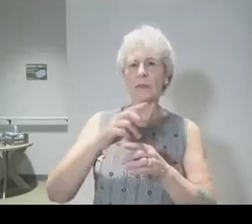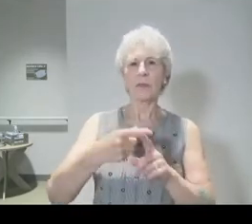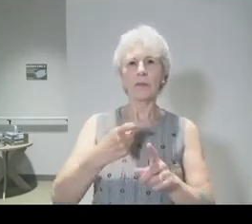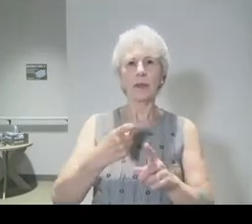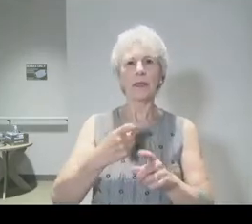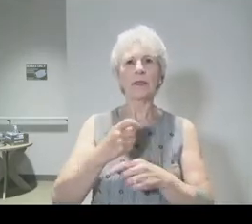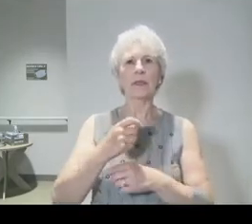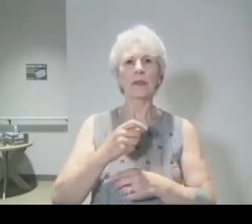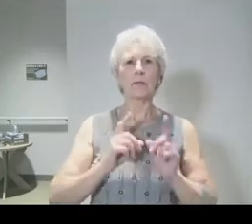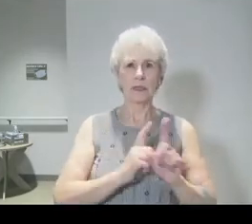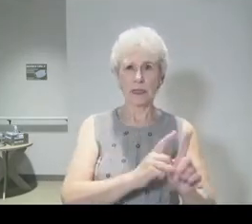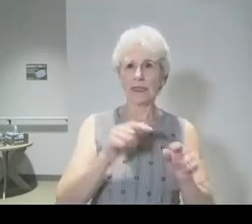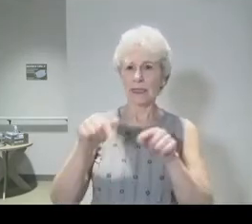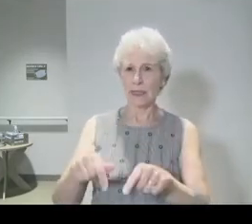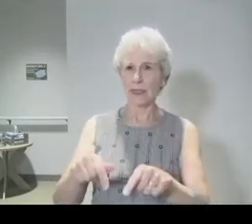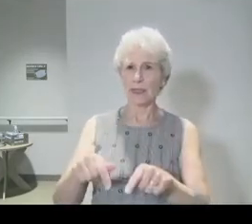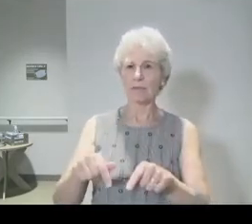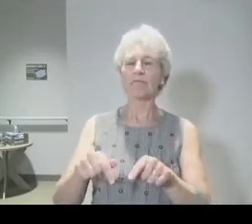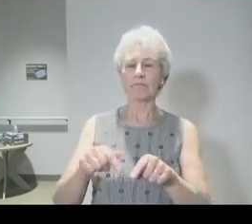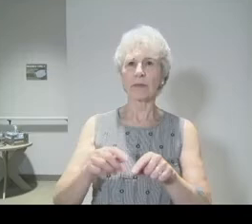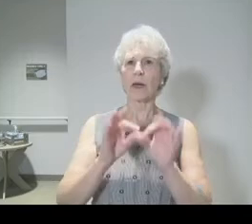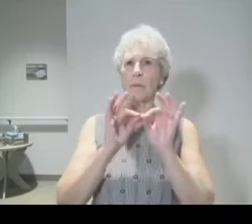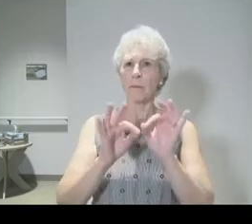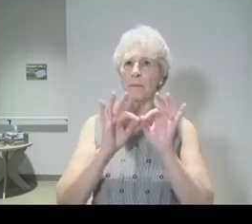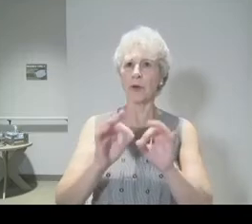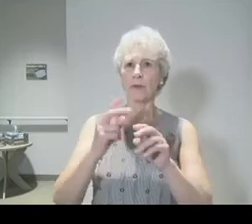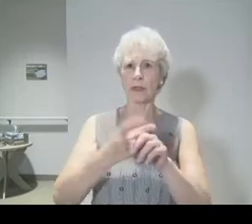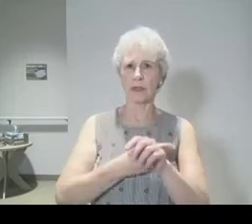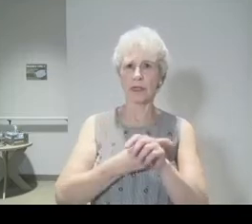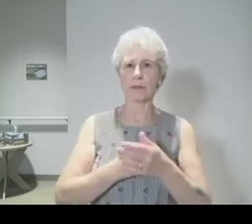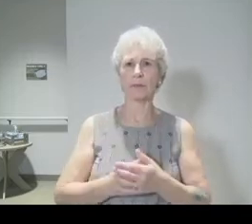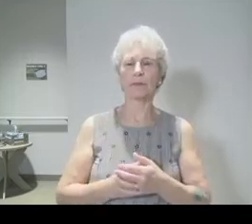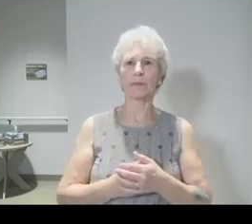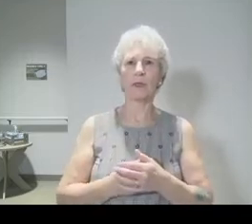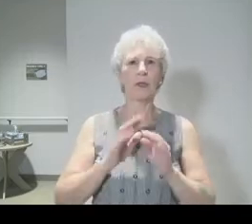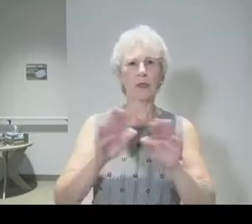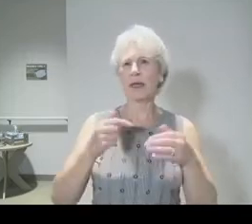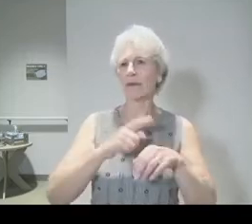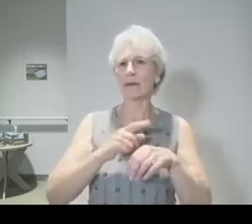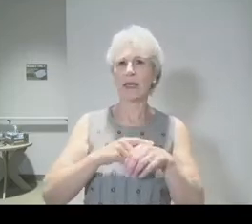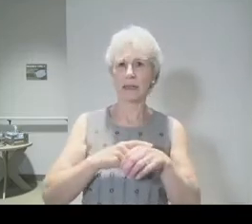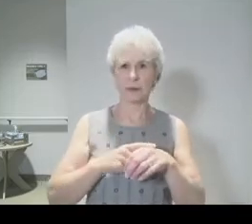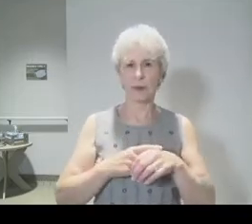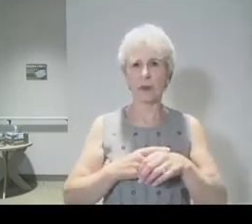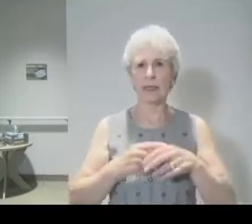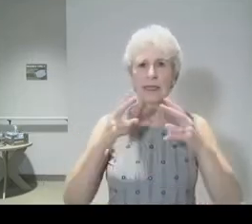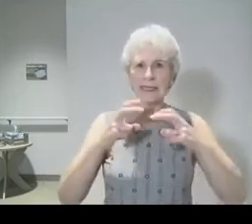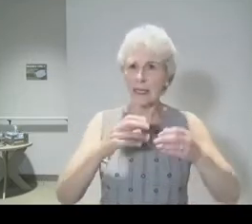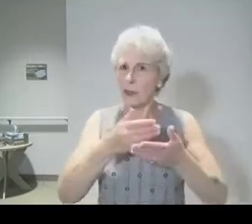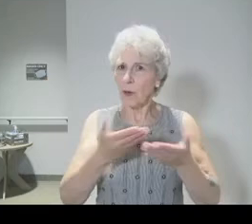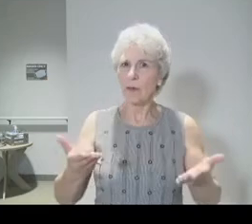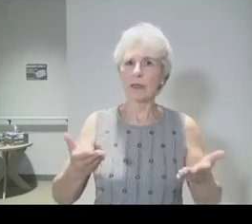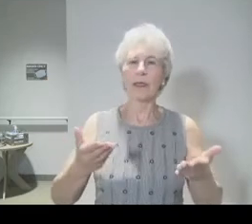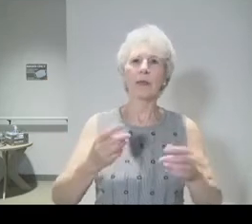And he was a perfect lamb of God. Now, don't have time to delve into everything in verses 14 through 19, but